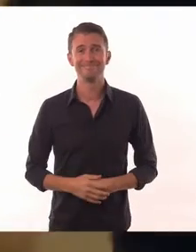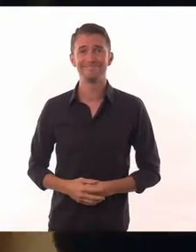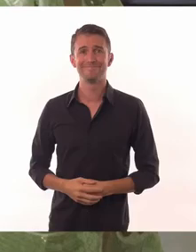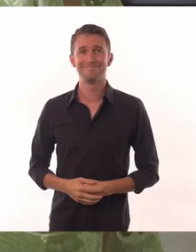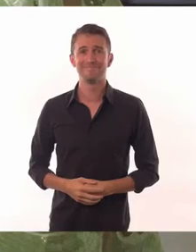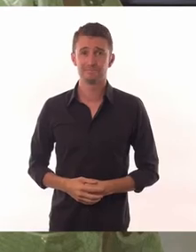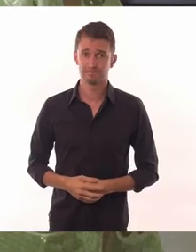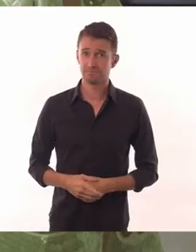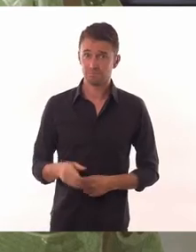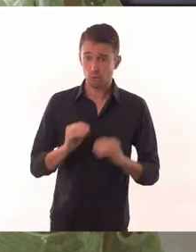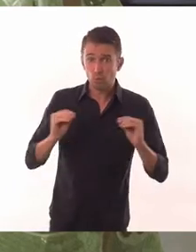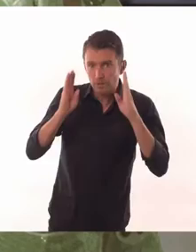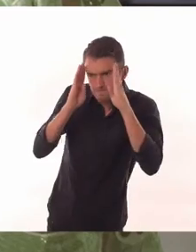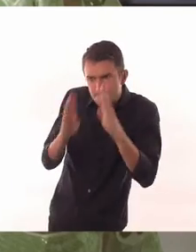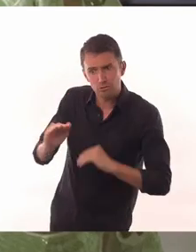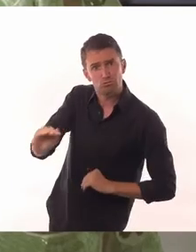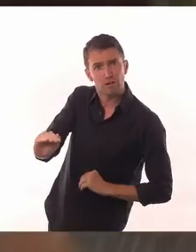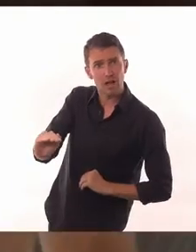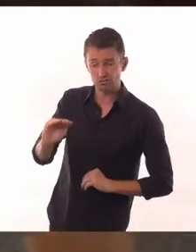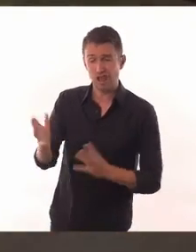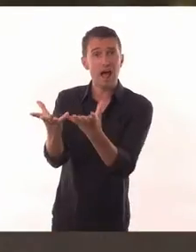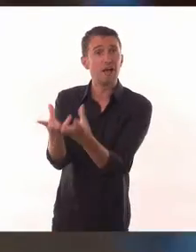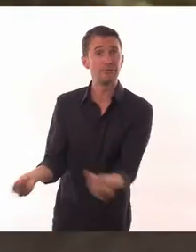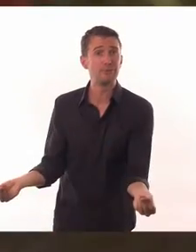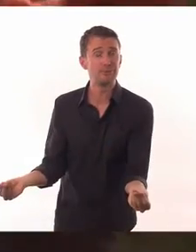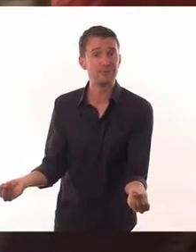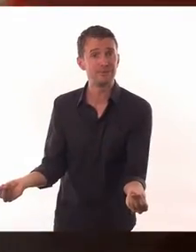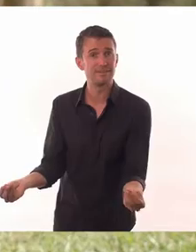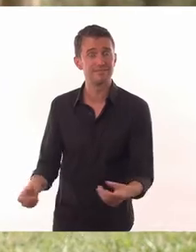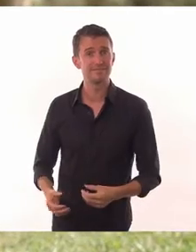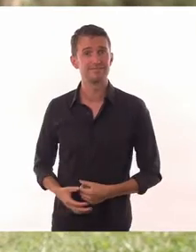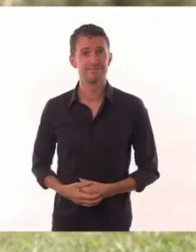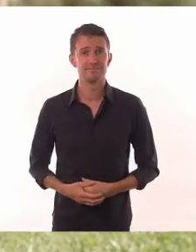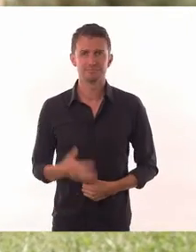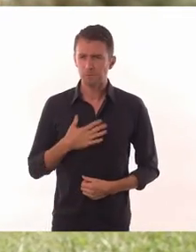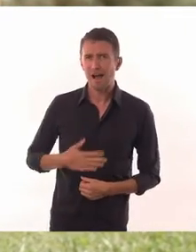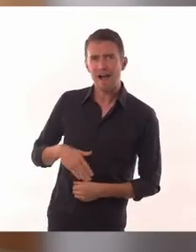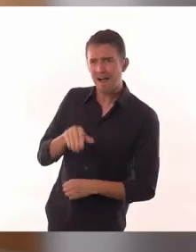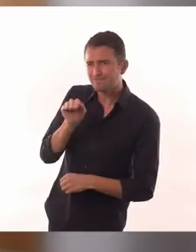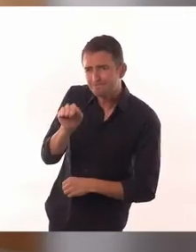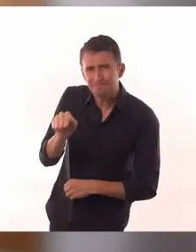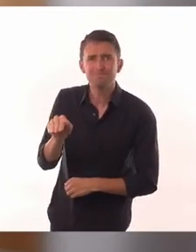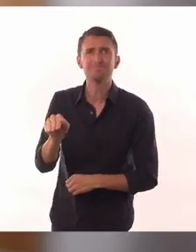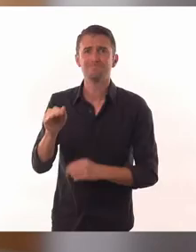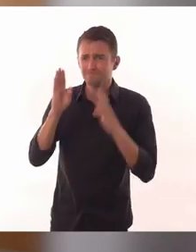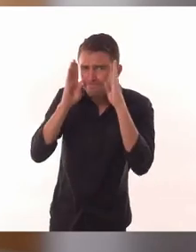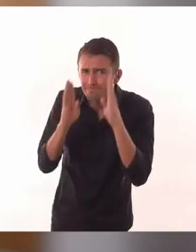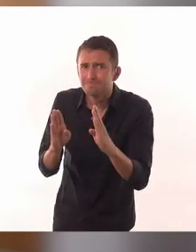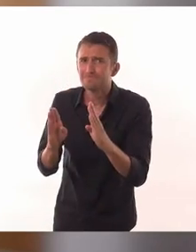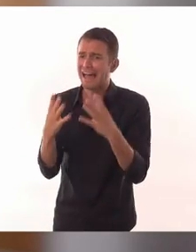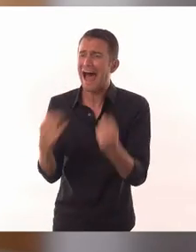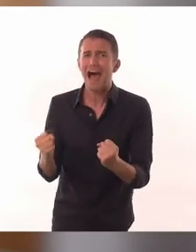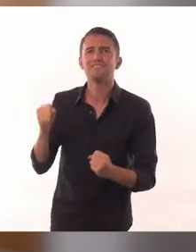If you do not listen to children, you lose out to children. I want them to know that they have a voice and that I'm